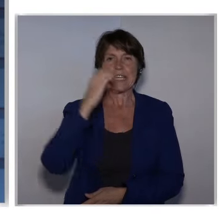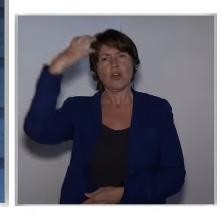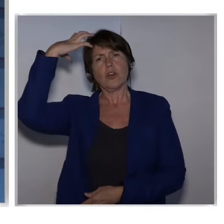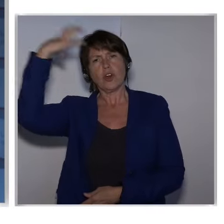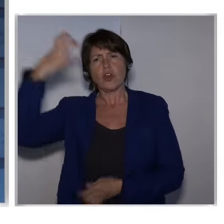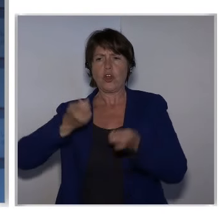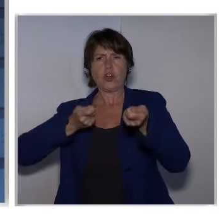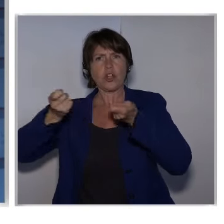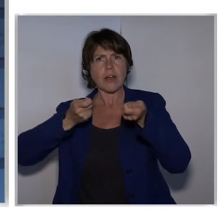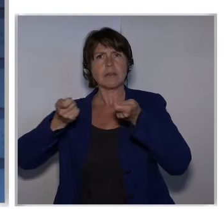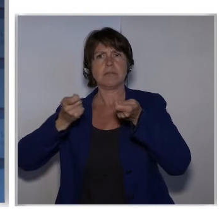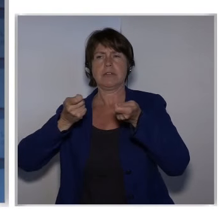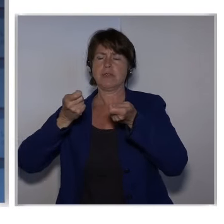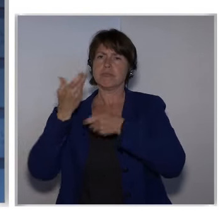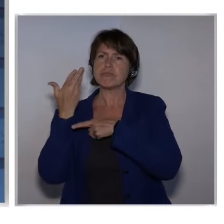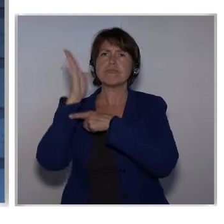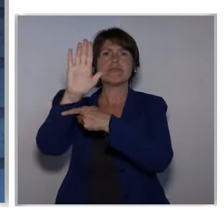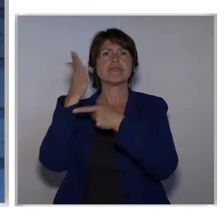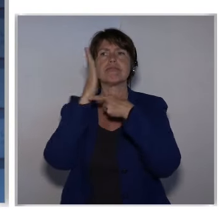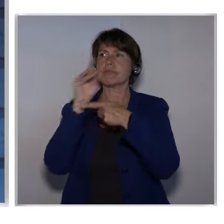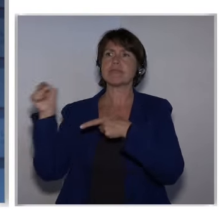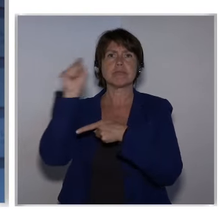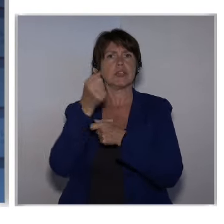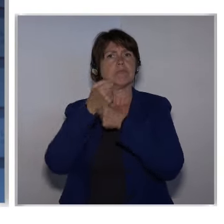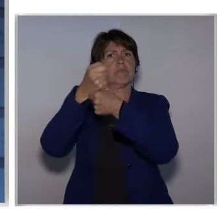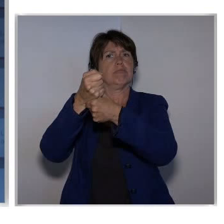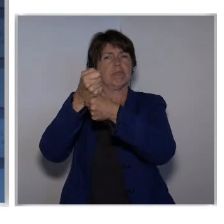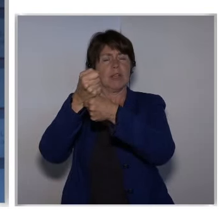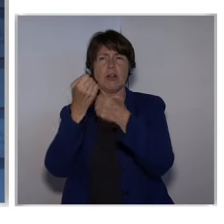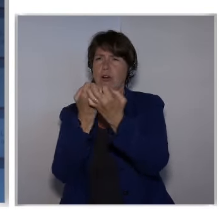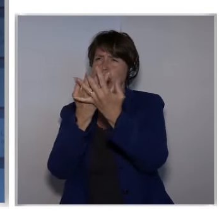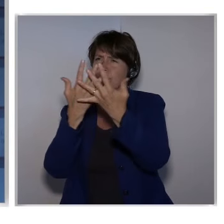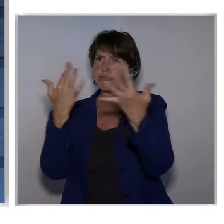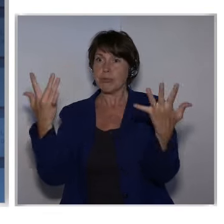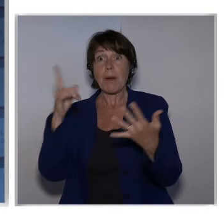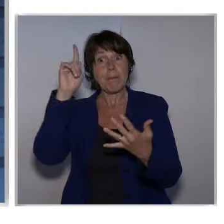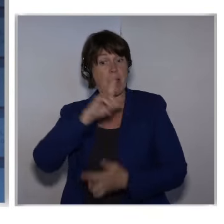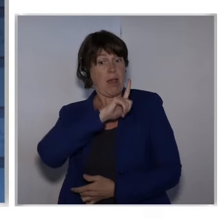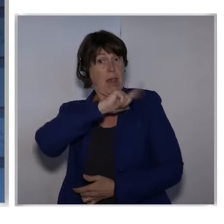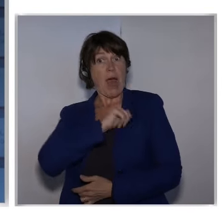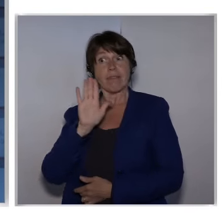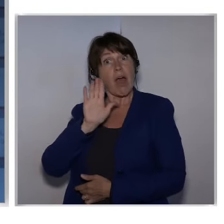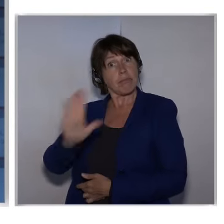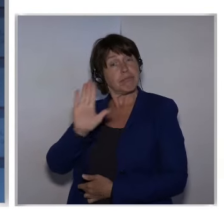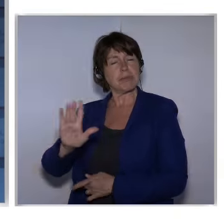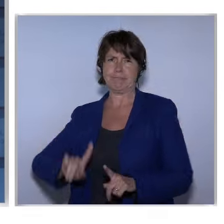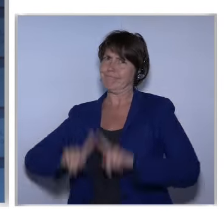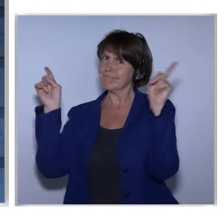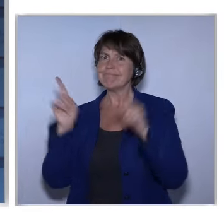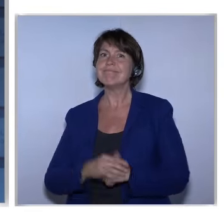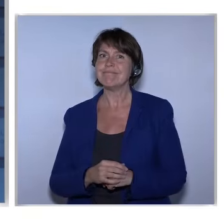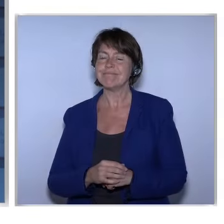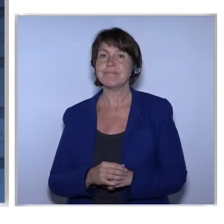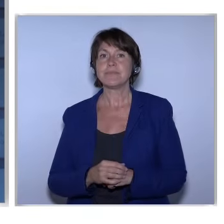they come in many forms. But in Latvia, they come in a very particular form. Now, there is a